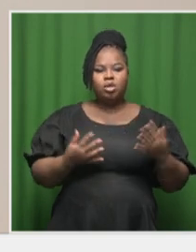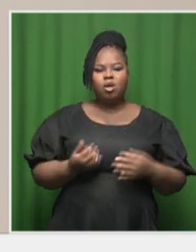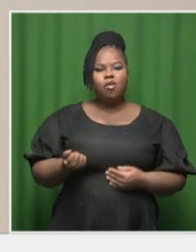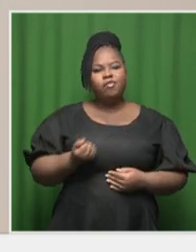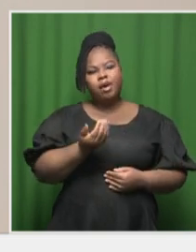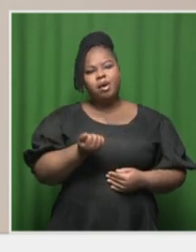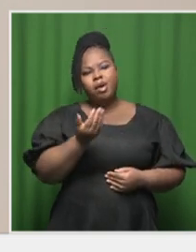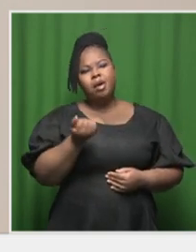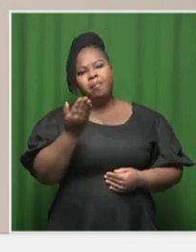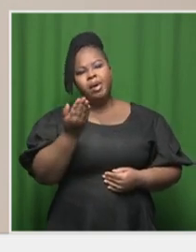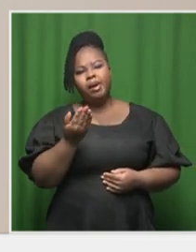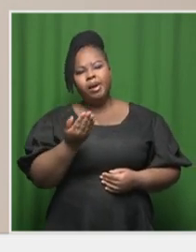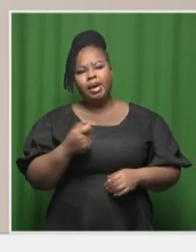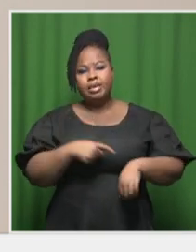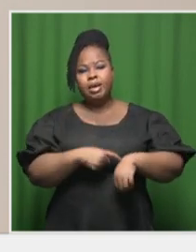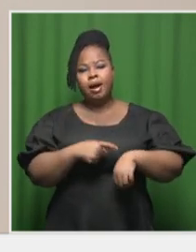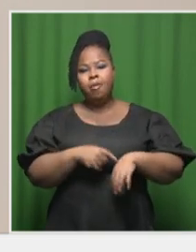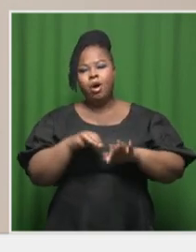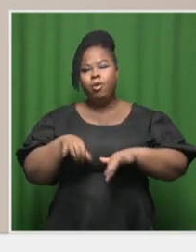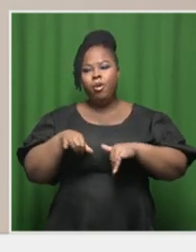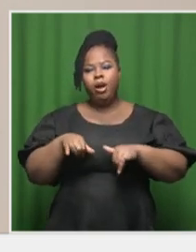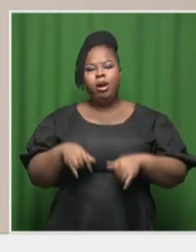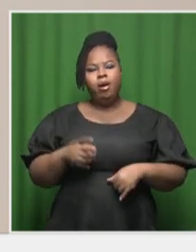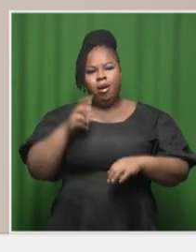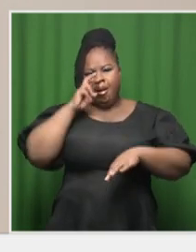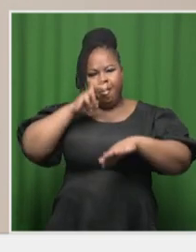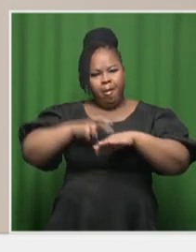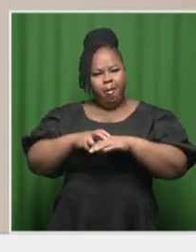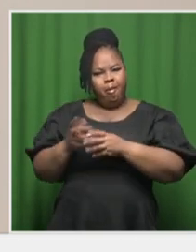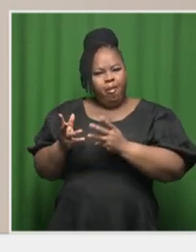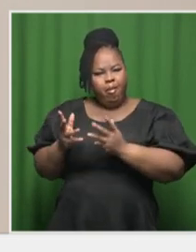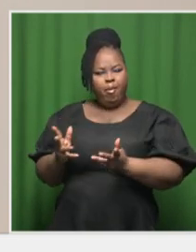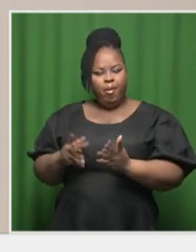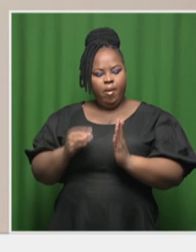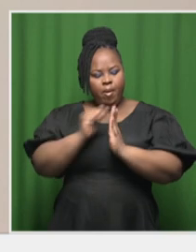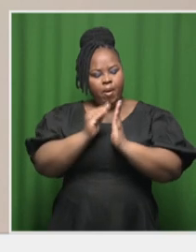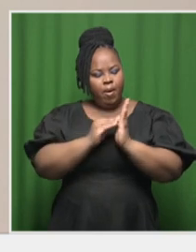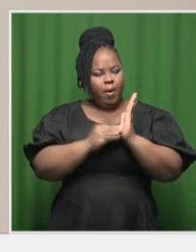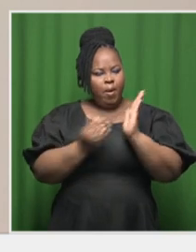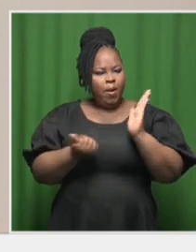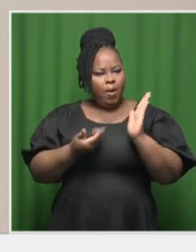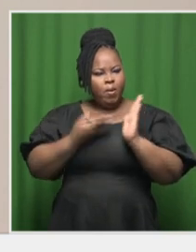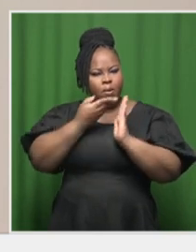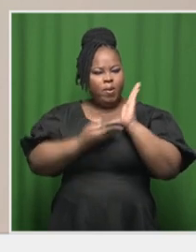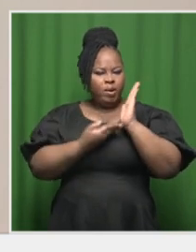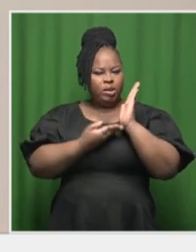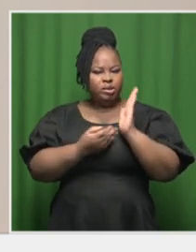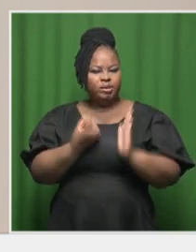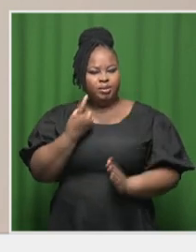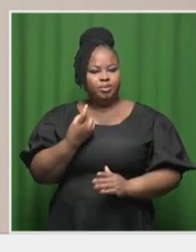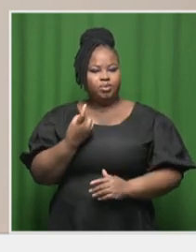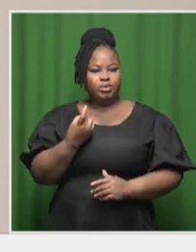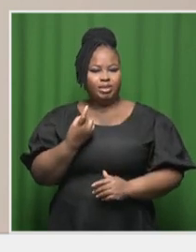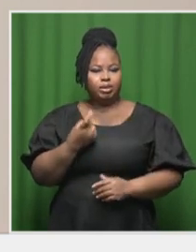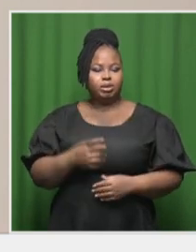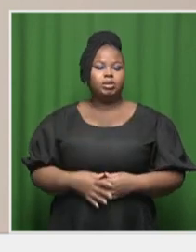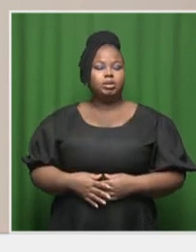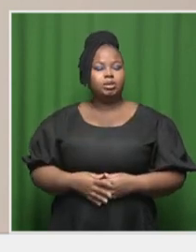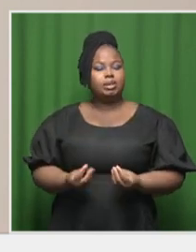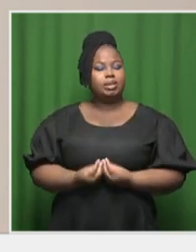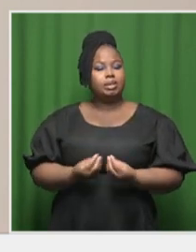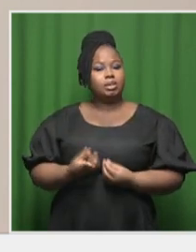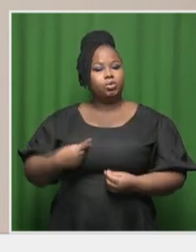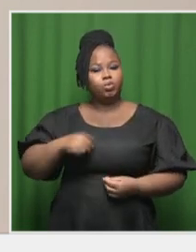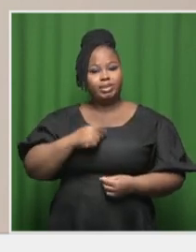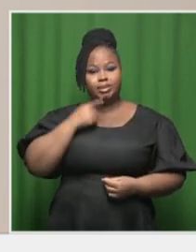what the minimum requirements are. So, one of the key reasons, or one of the push that we are seeing